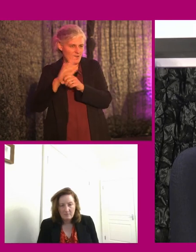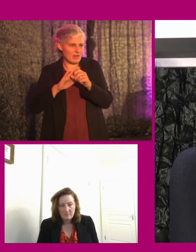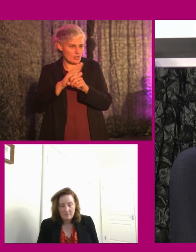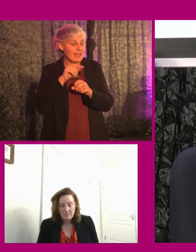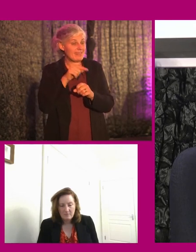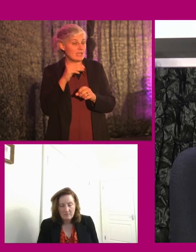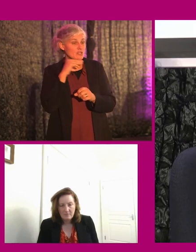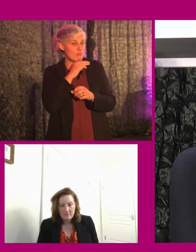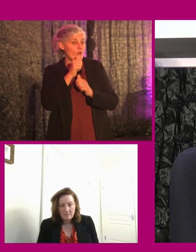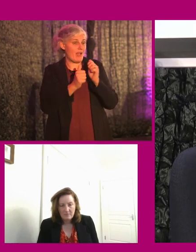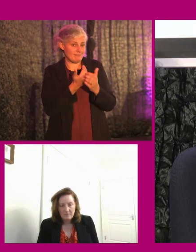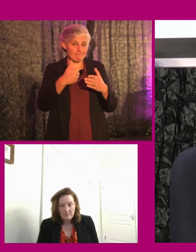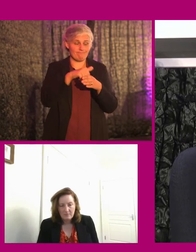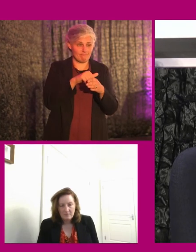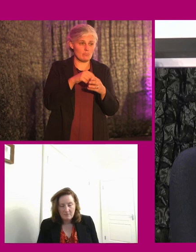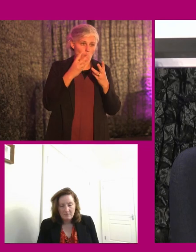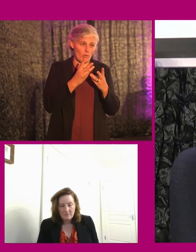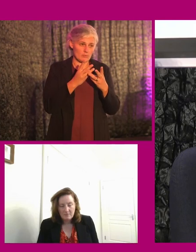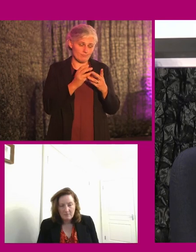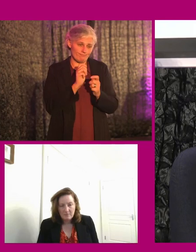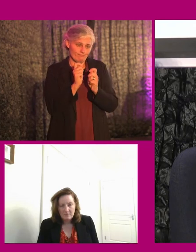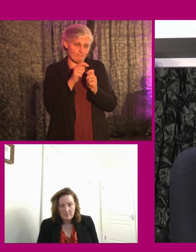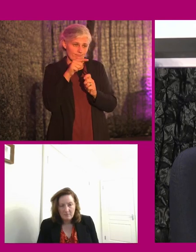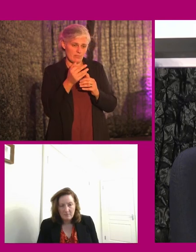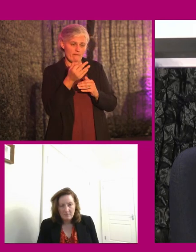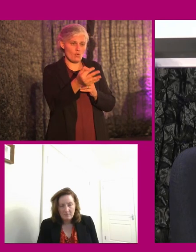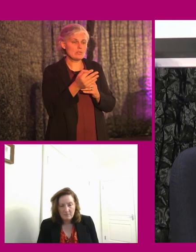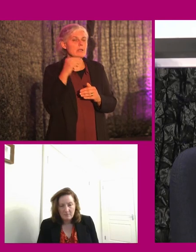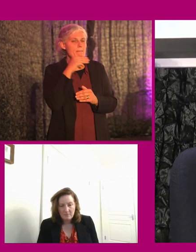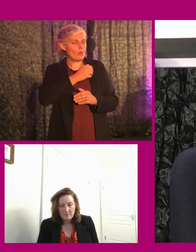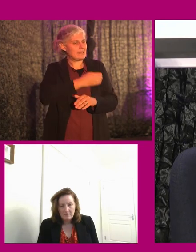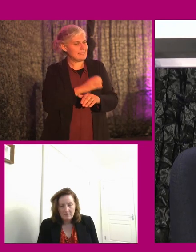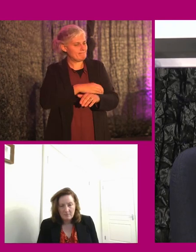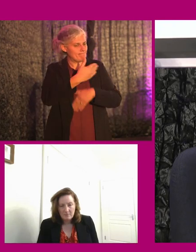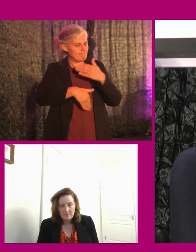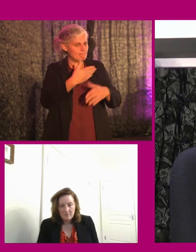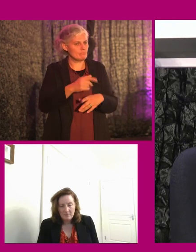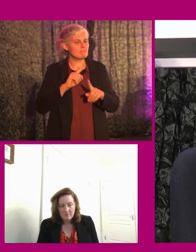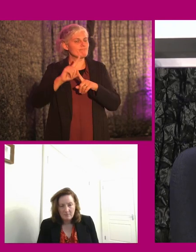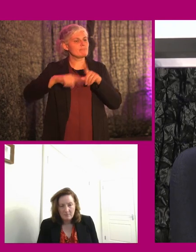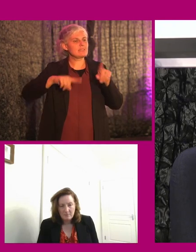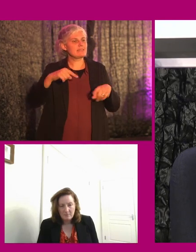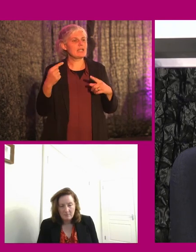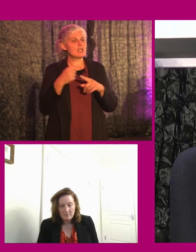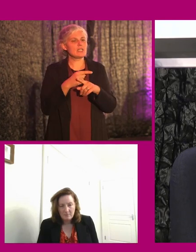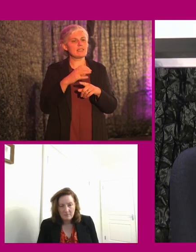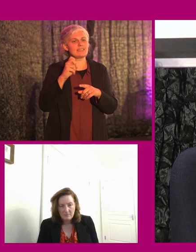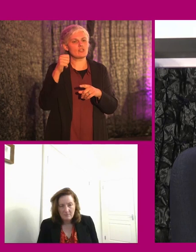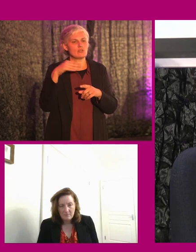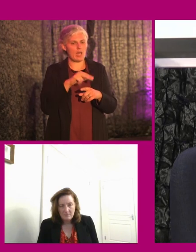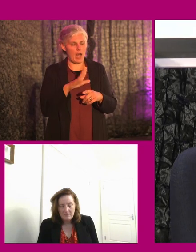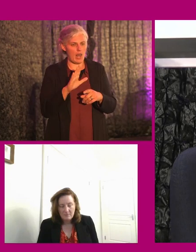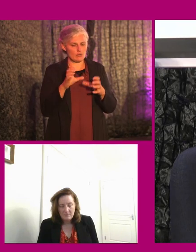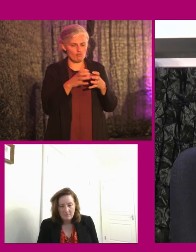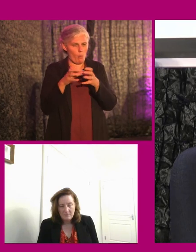the key actions that we're actually going to be following up on. So that is so it is important that we keep that just intersectional and sectionality aspect